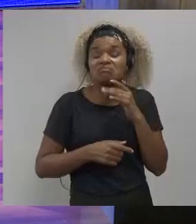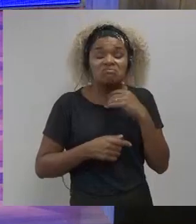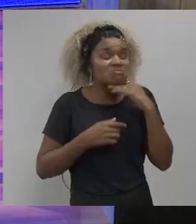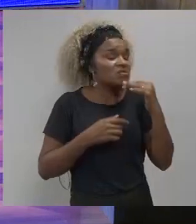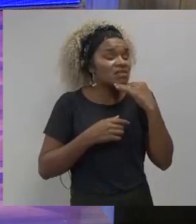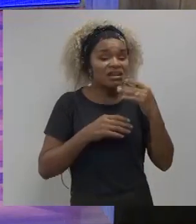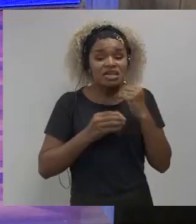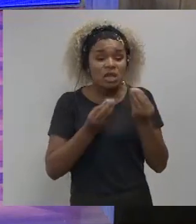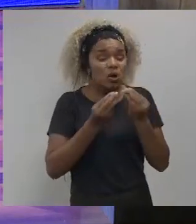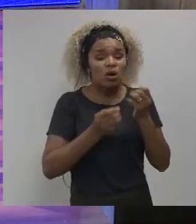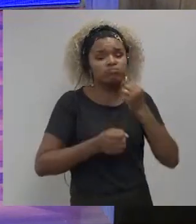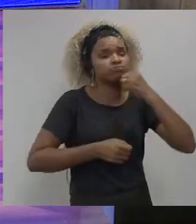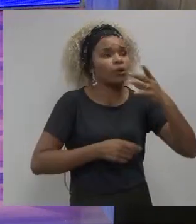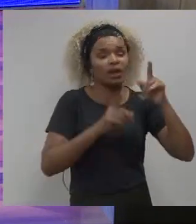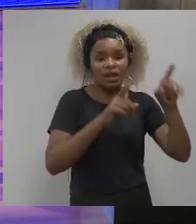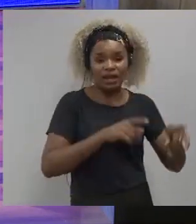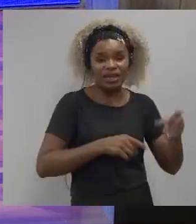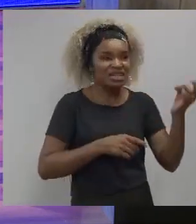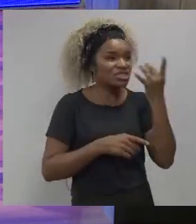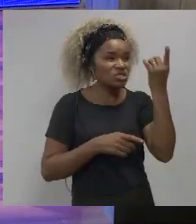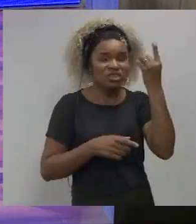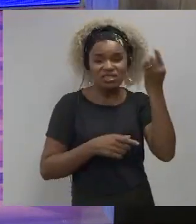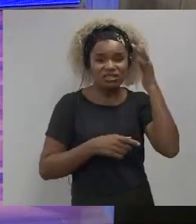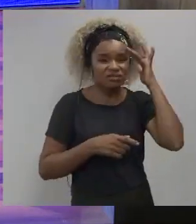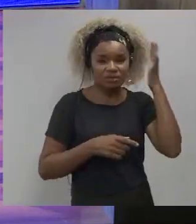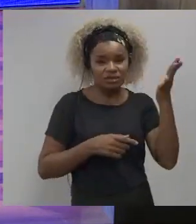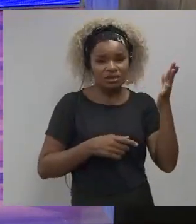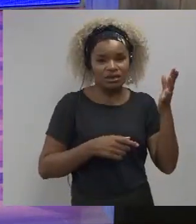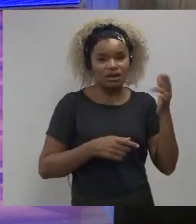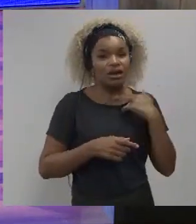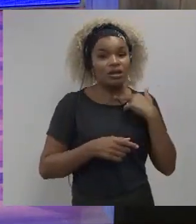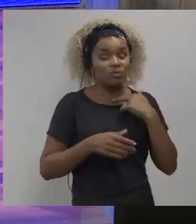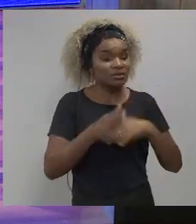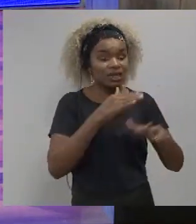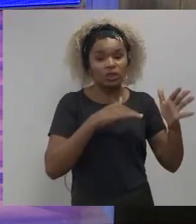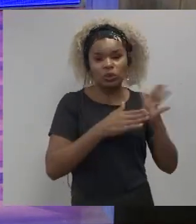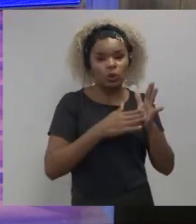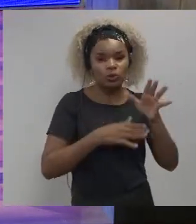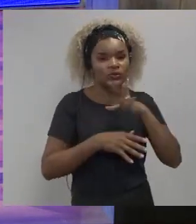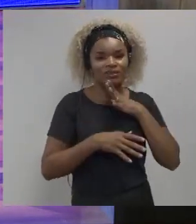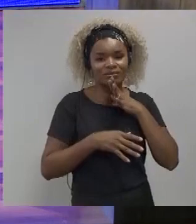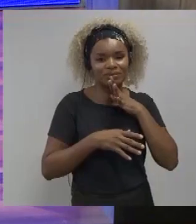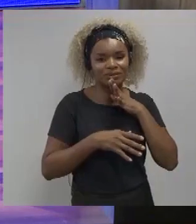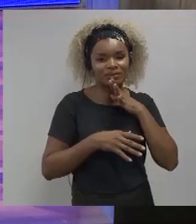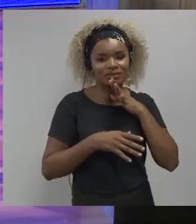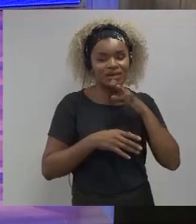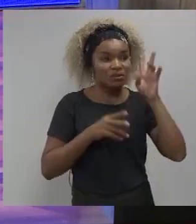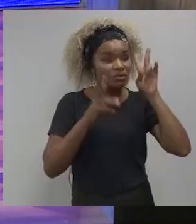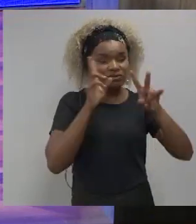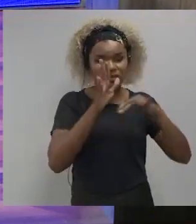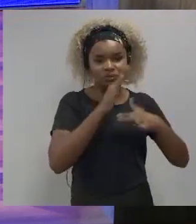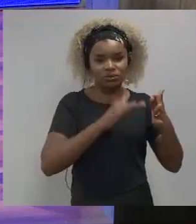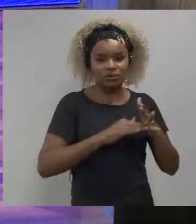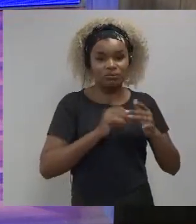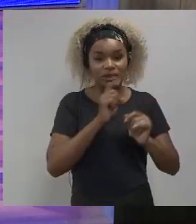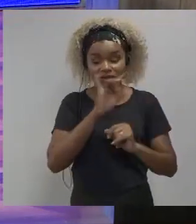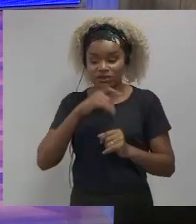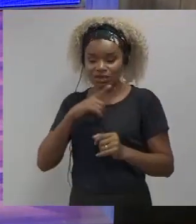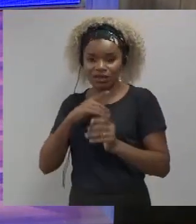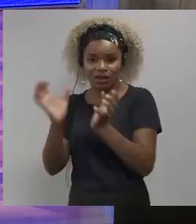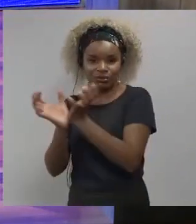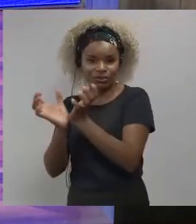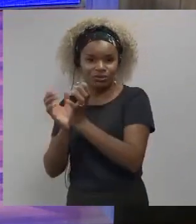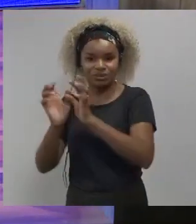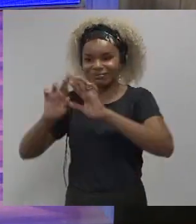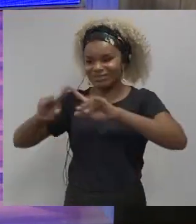will not have the full picture they cannot have the full picture and so when you get a team that is